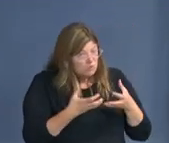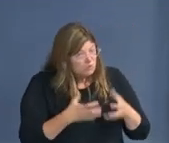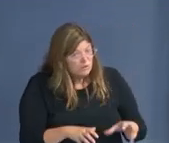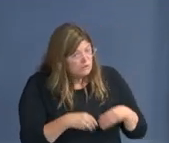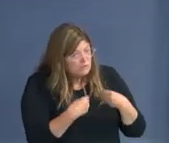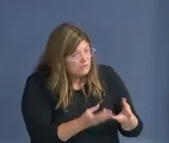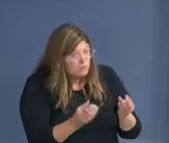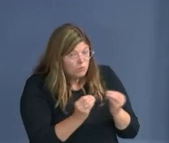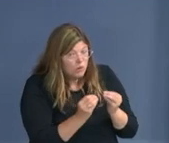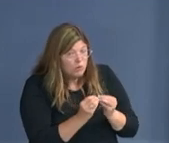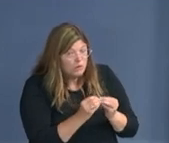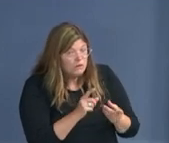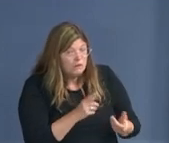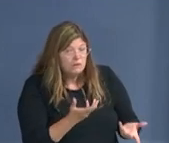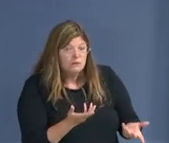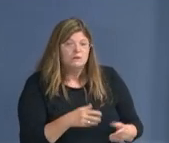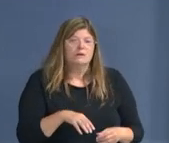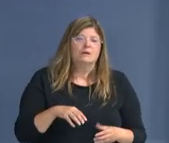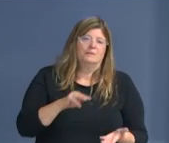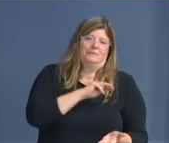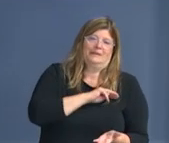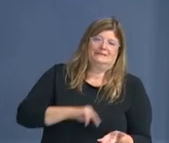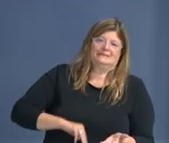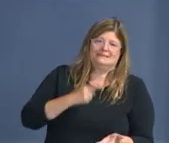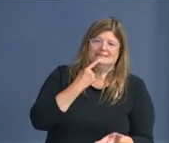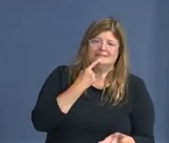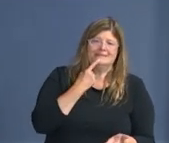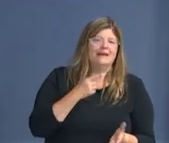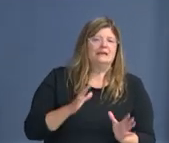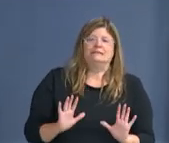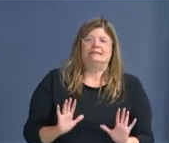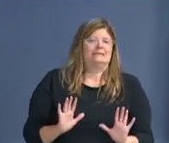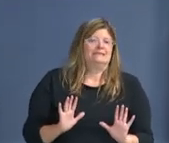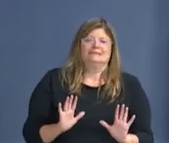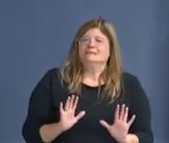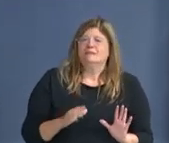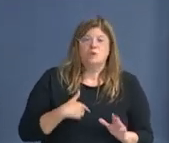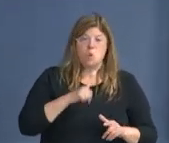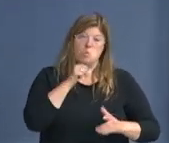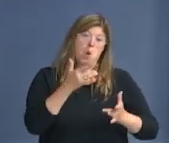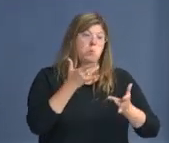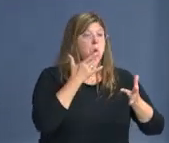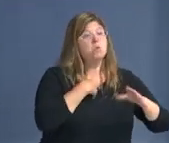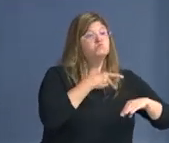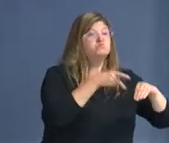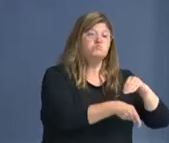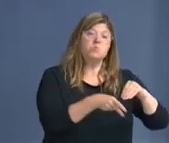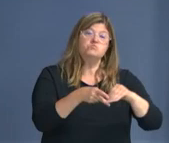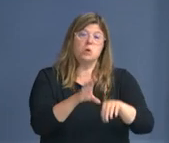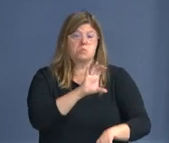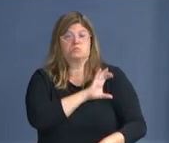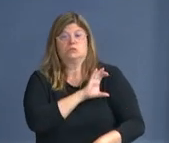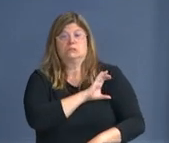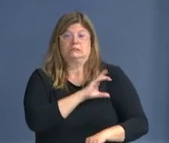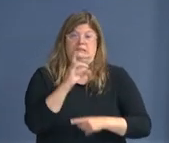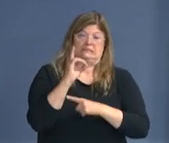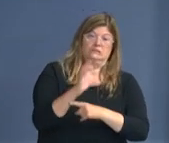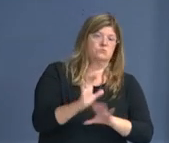No, I'm not in favor of decreasing the police department with no consideration on how